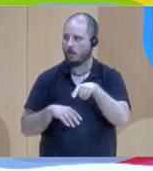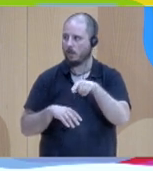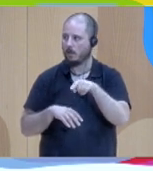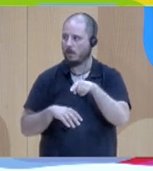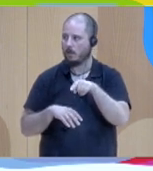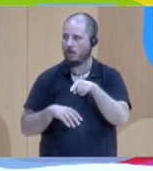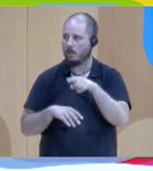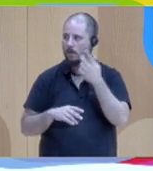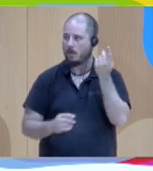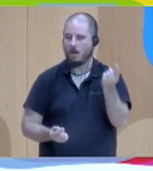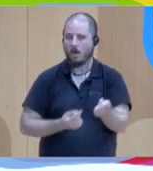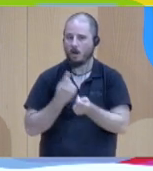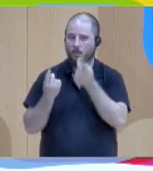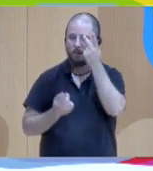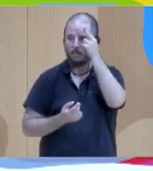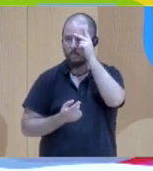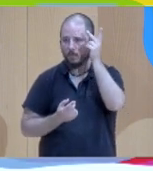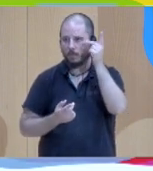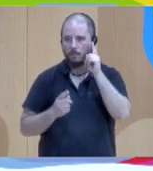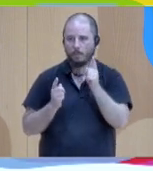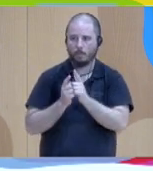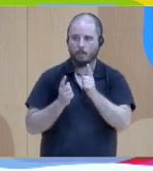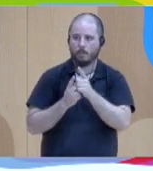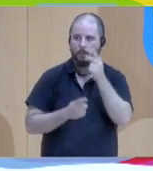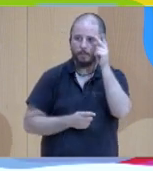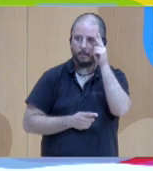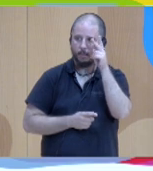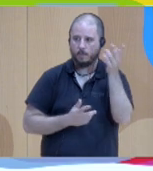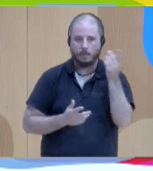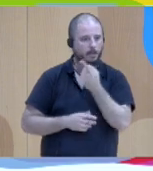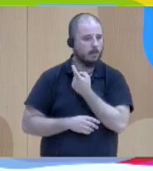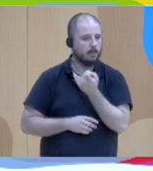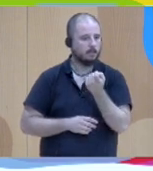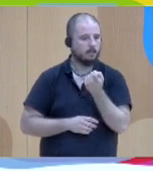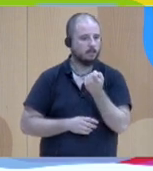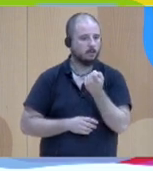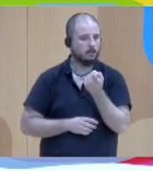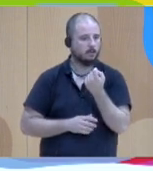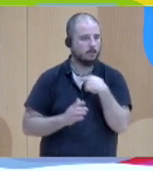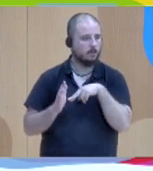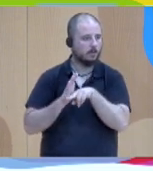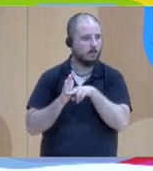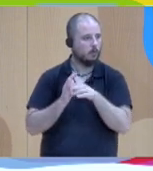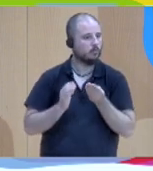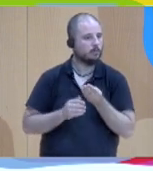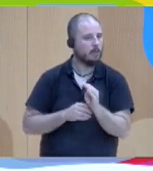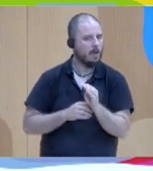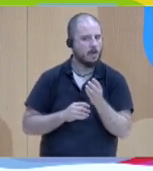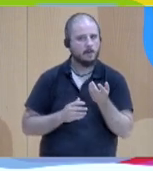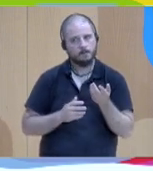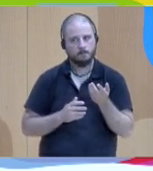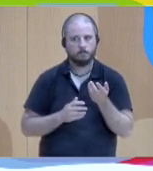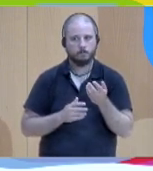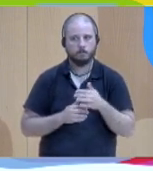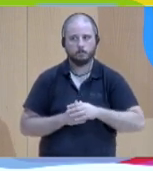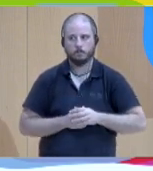do I something do I need additional resources then the extreme would be great worry